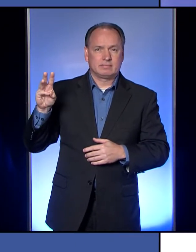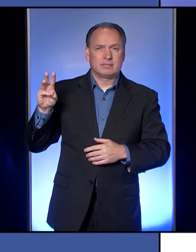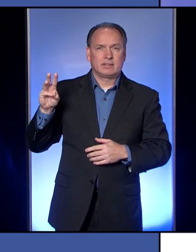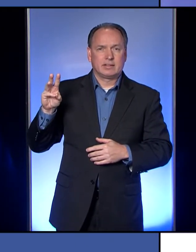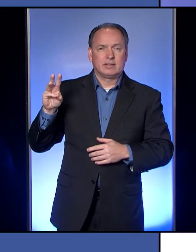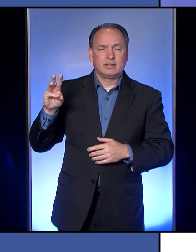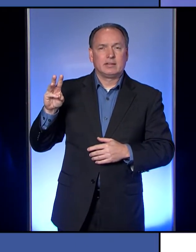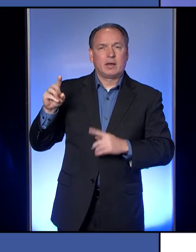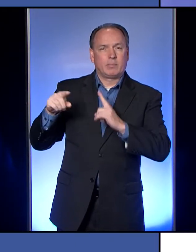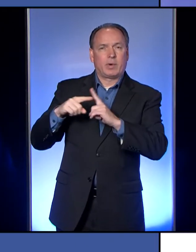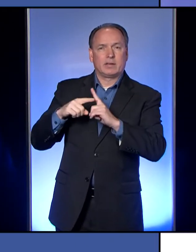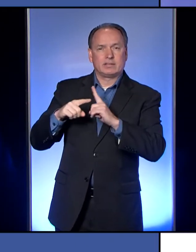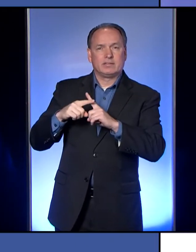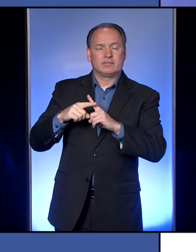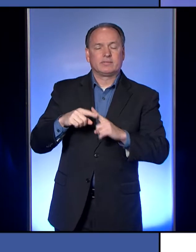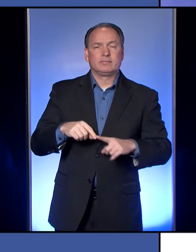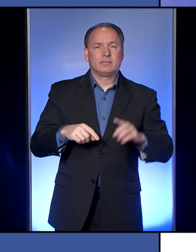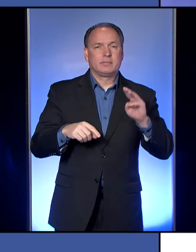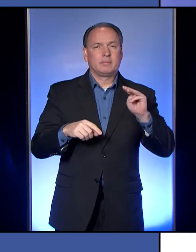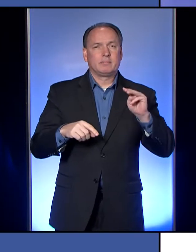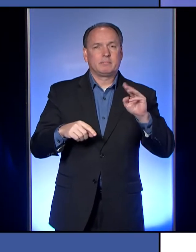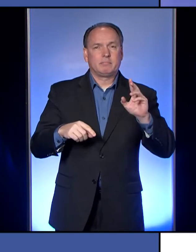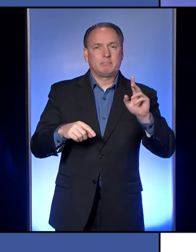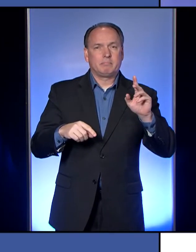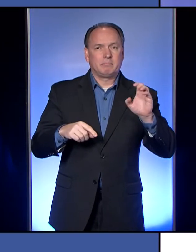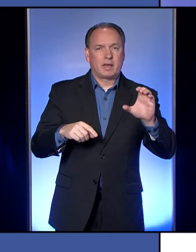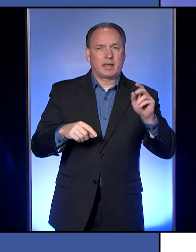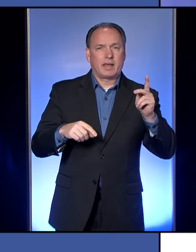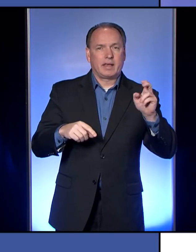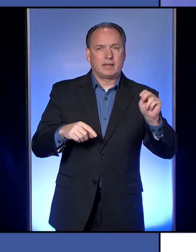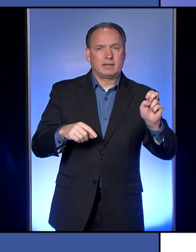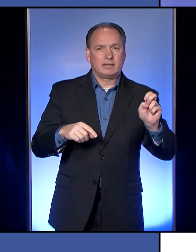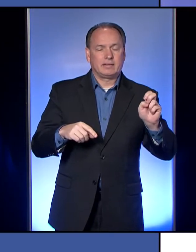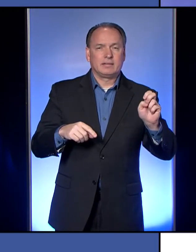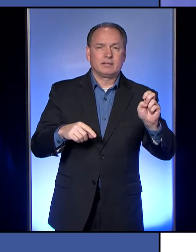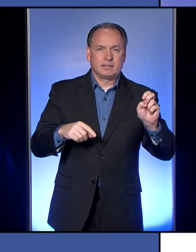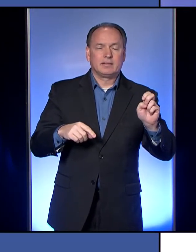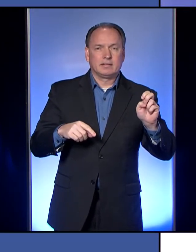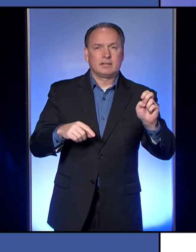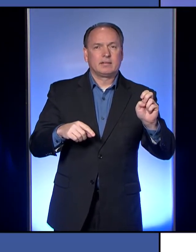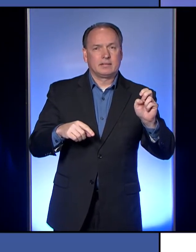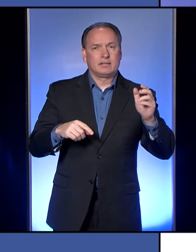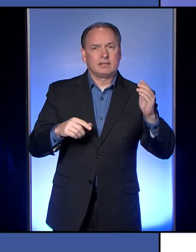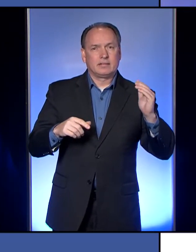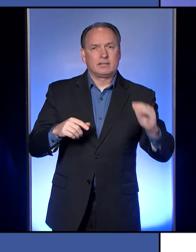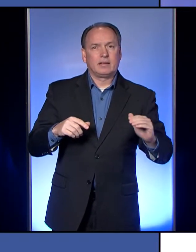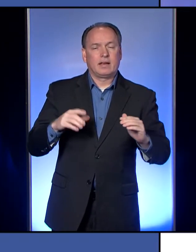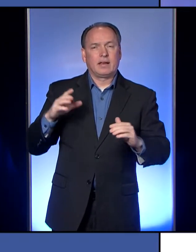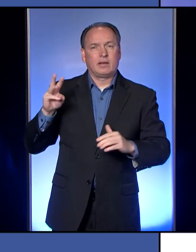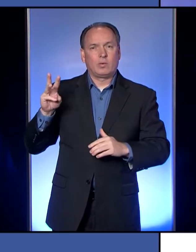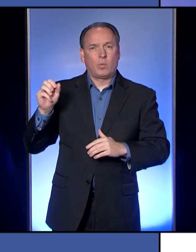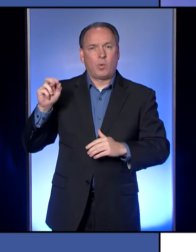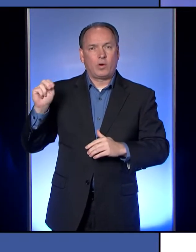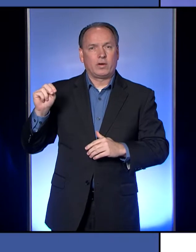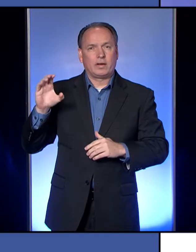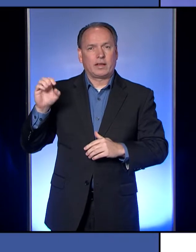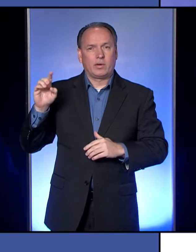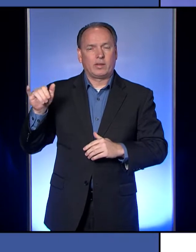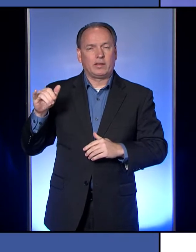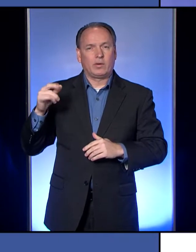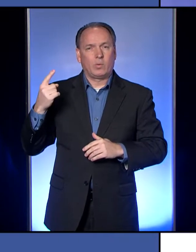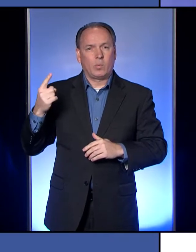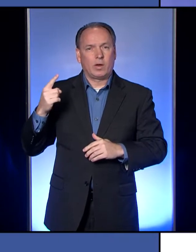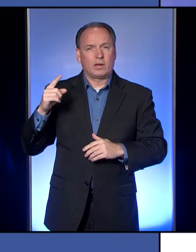McKean County is 4 positives with 122 negatives, and Warren County is 1 positive with